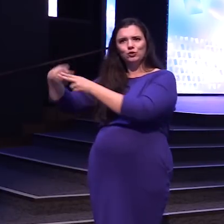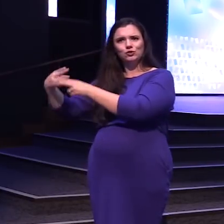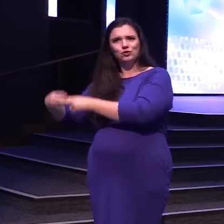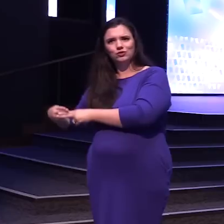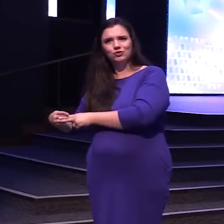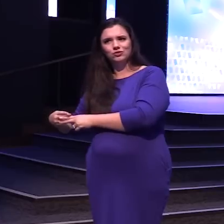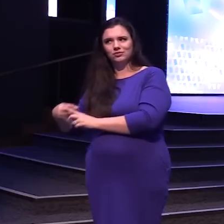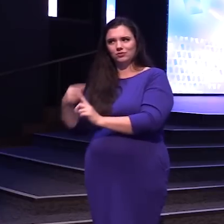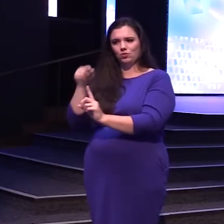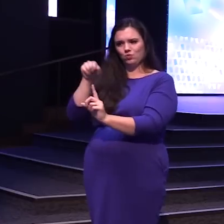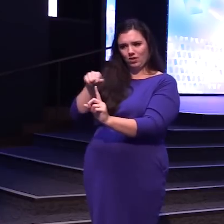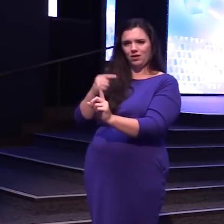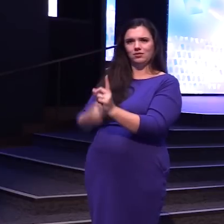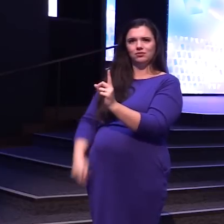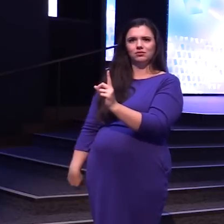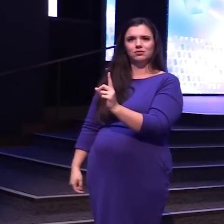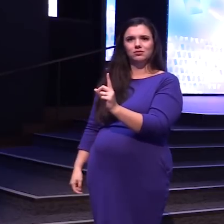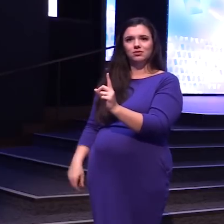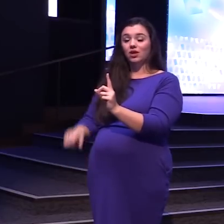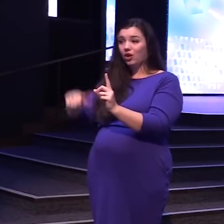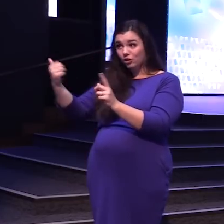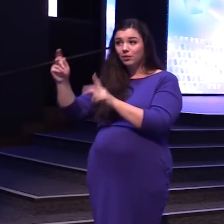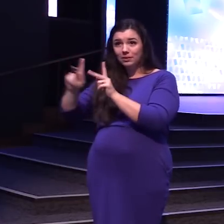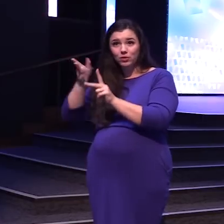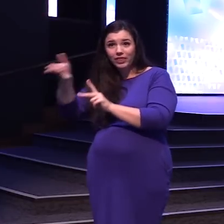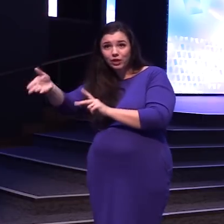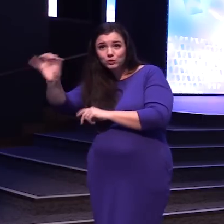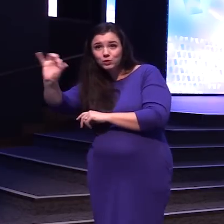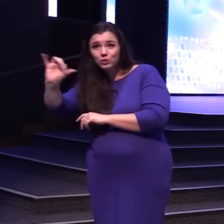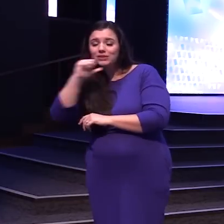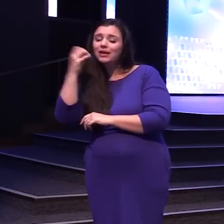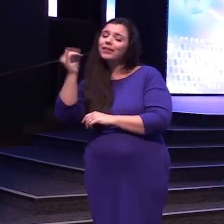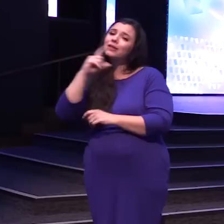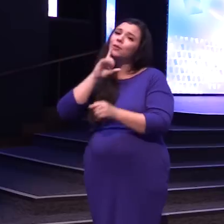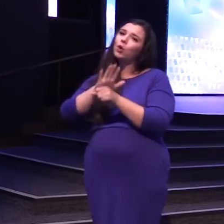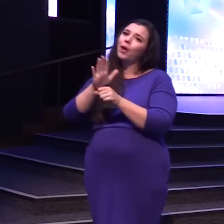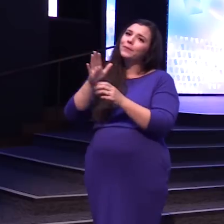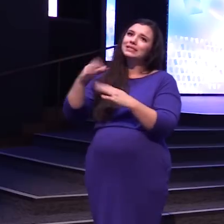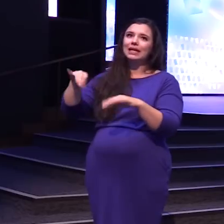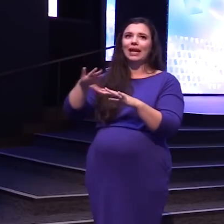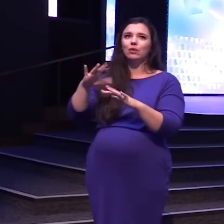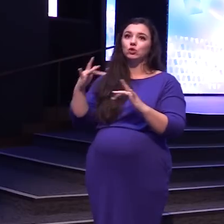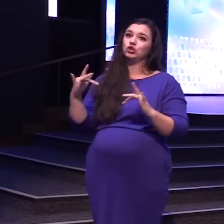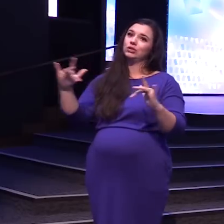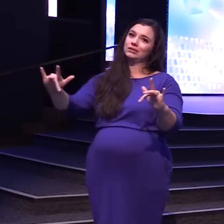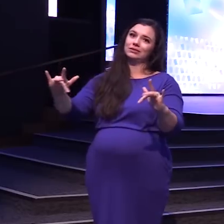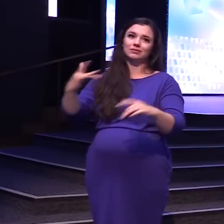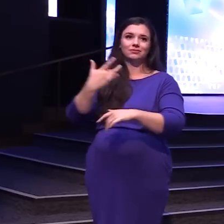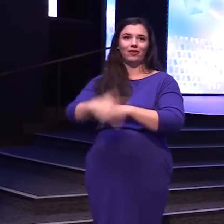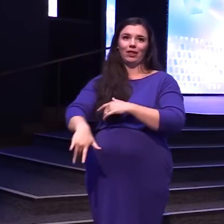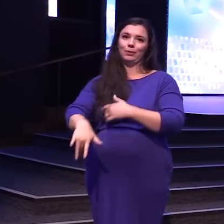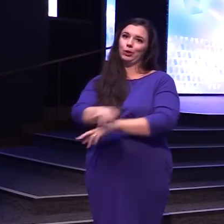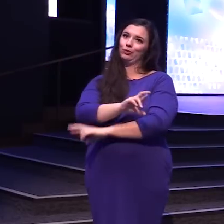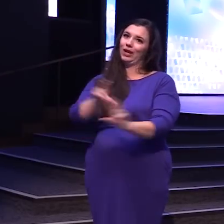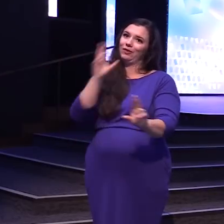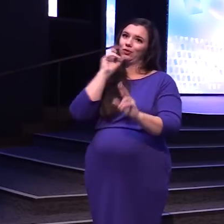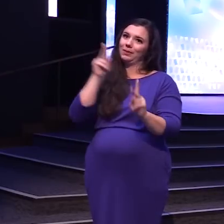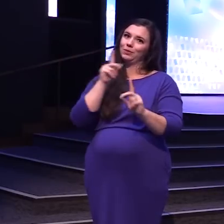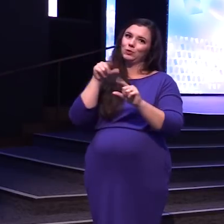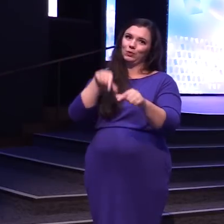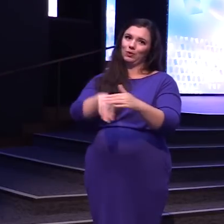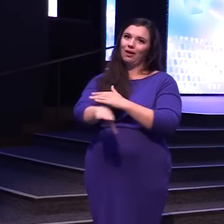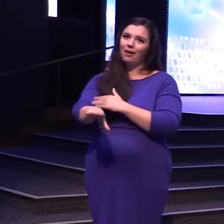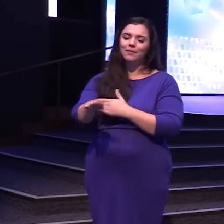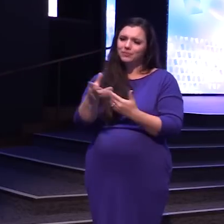There would have been All types of people Groups in there It's not like The promised land Was just vacant Ready for inhabitants You know